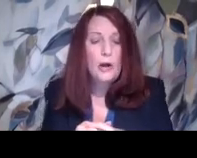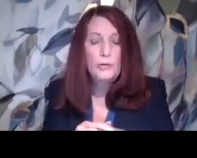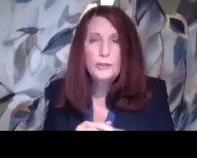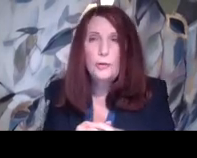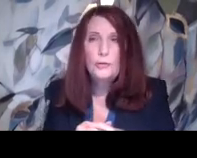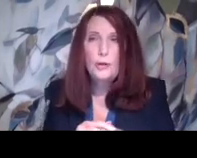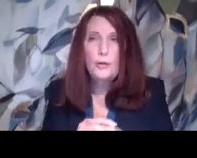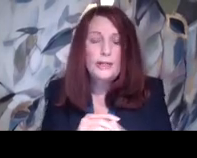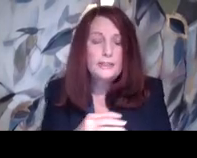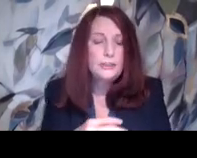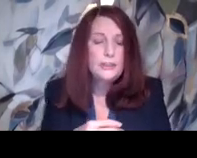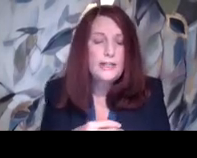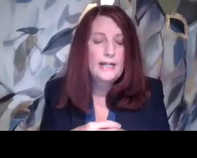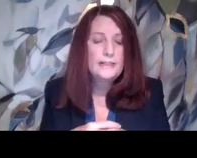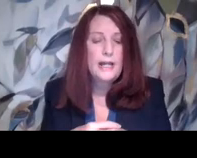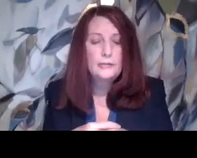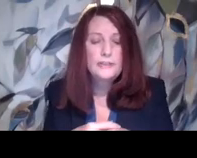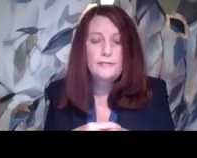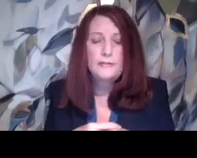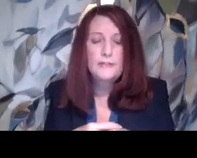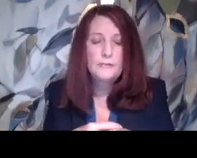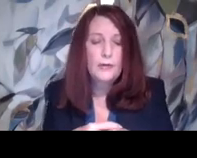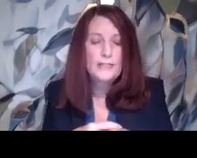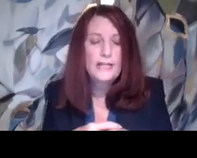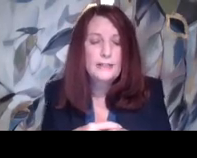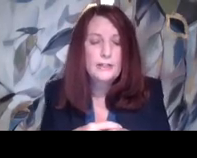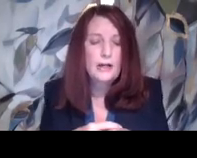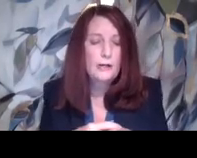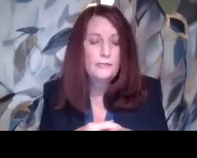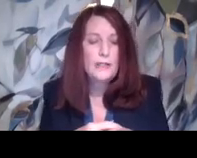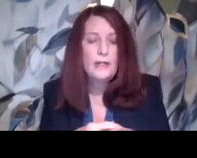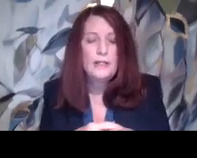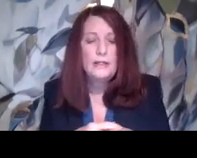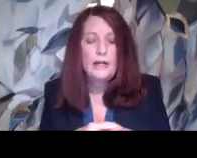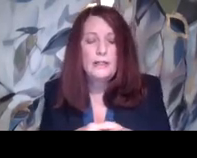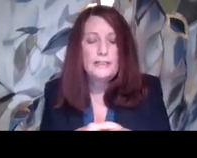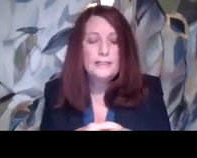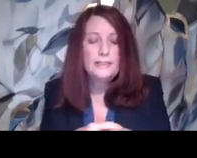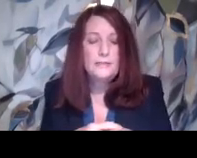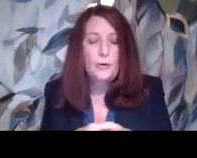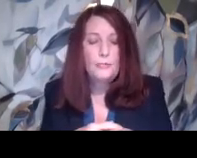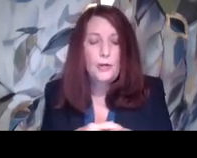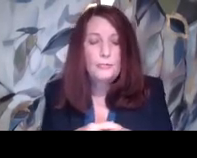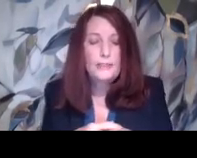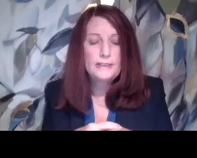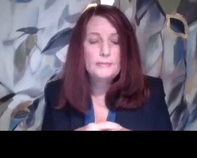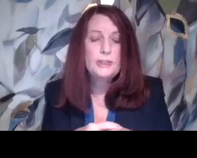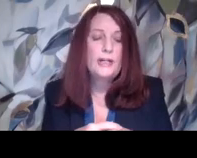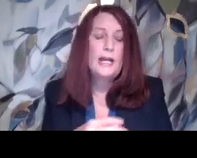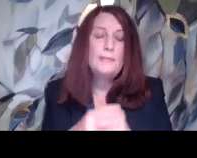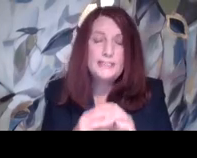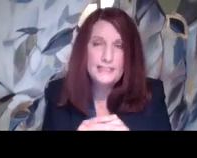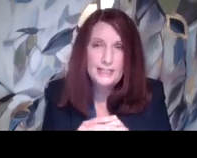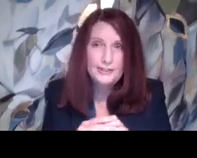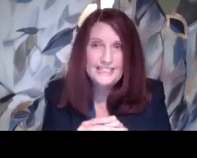So, also though, in addition to that, Title VII of the Civil Rights Act of 1964 prohibits, I'm